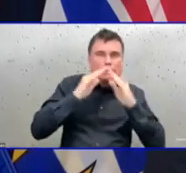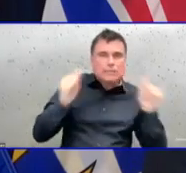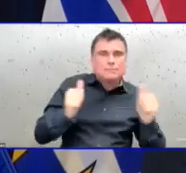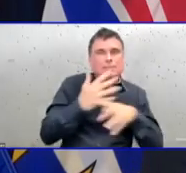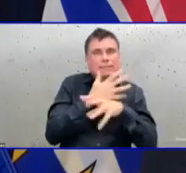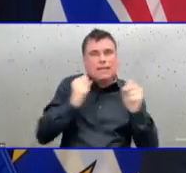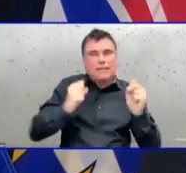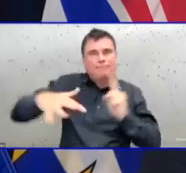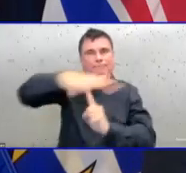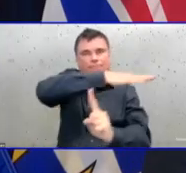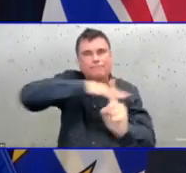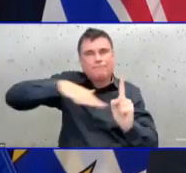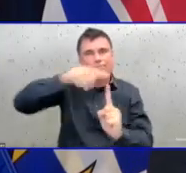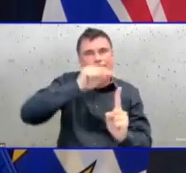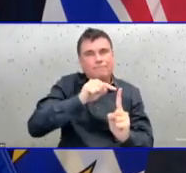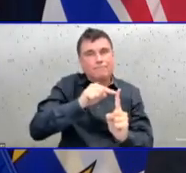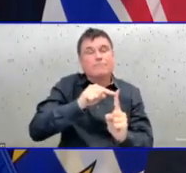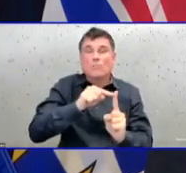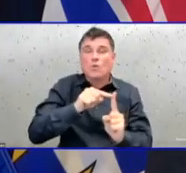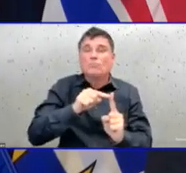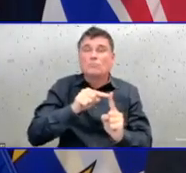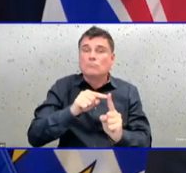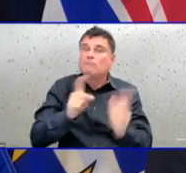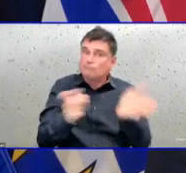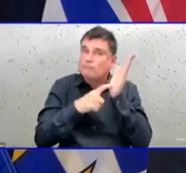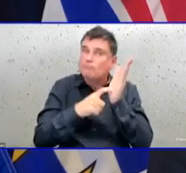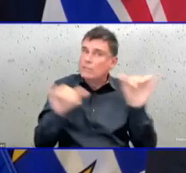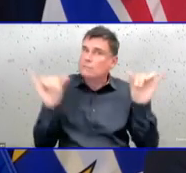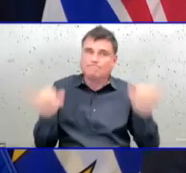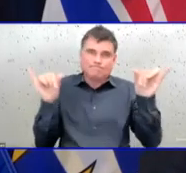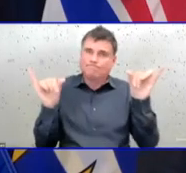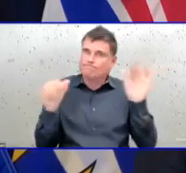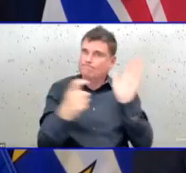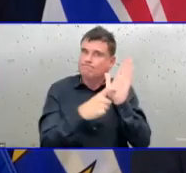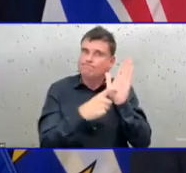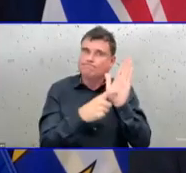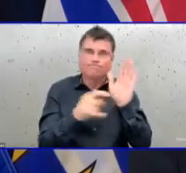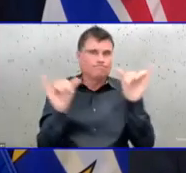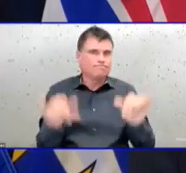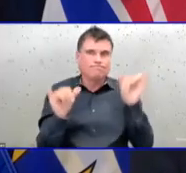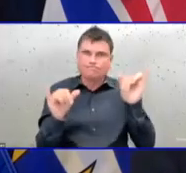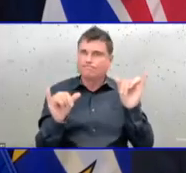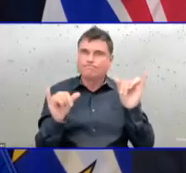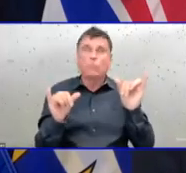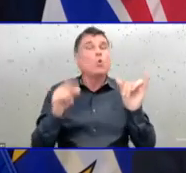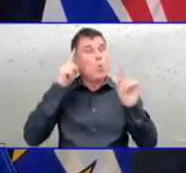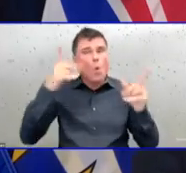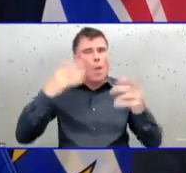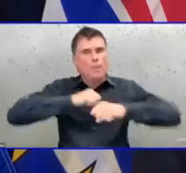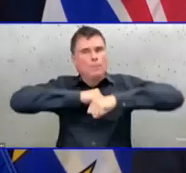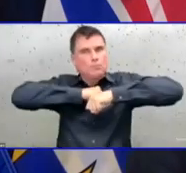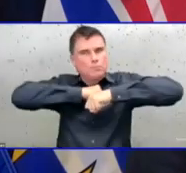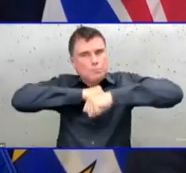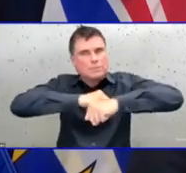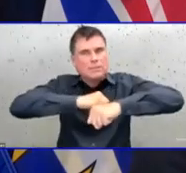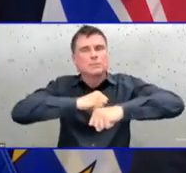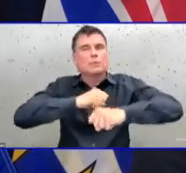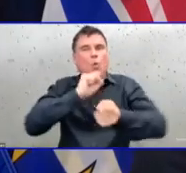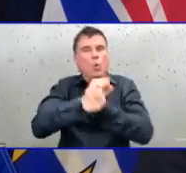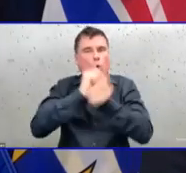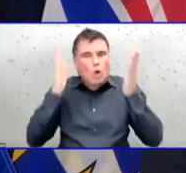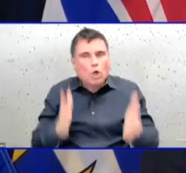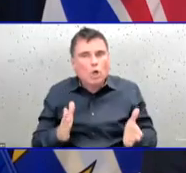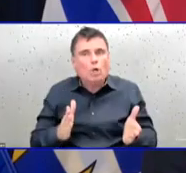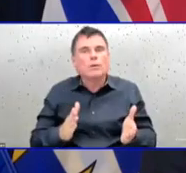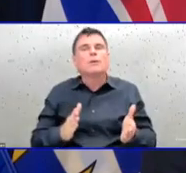particular for those working in the system and for those who need healthcare at these at this difficult and challenging